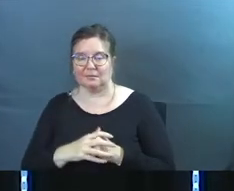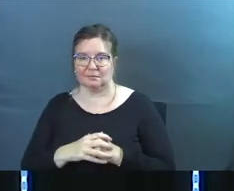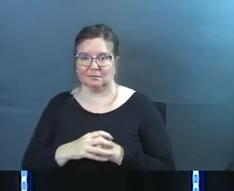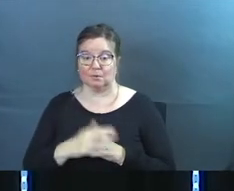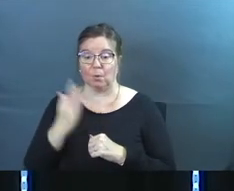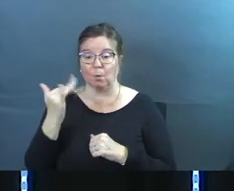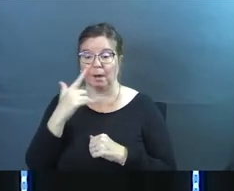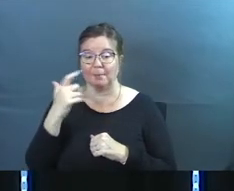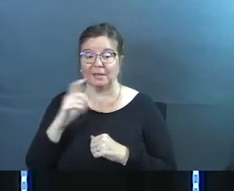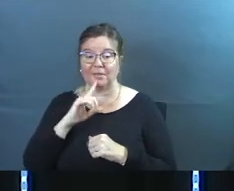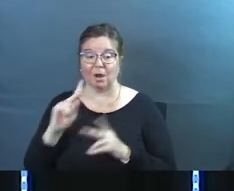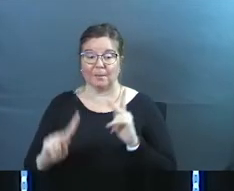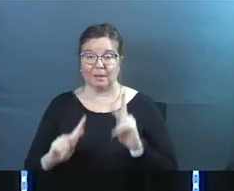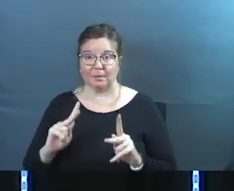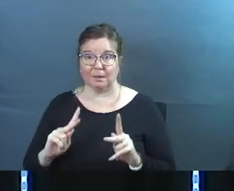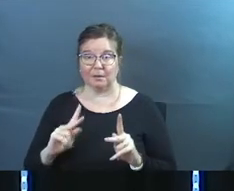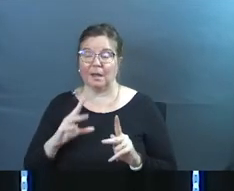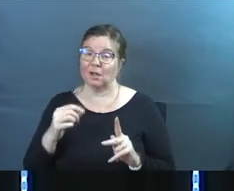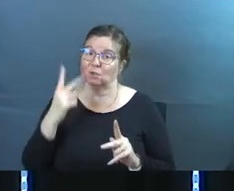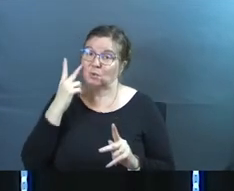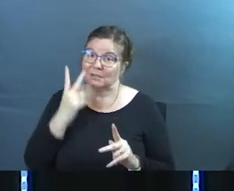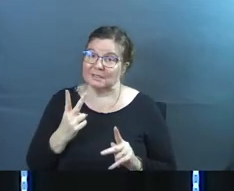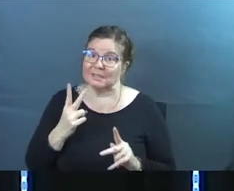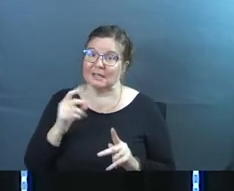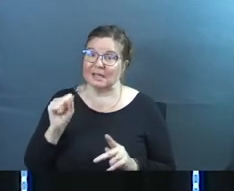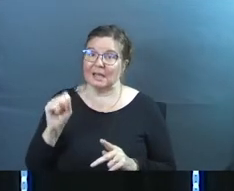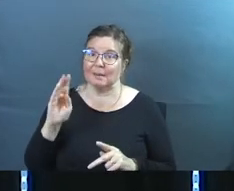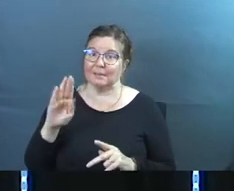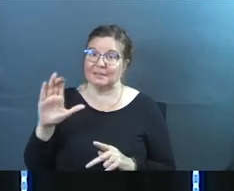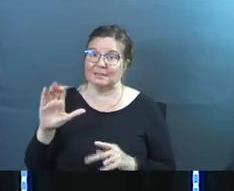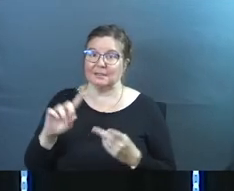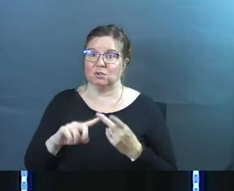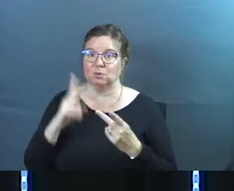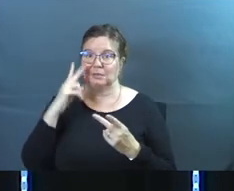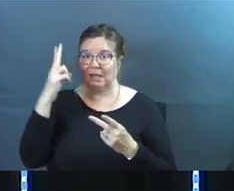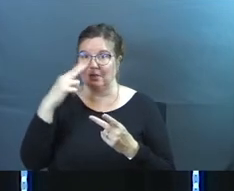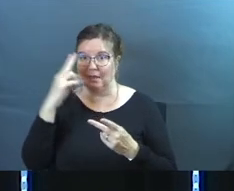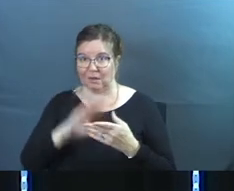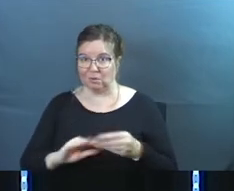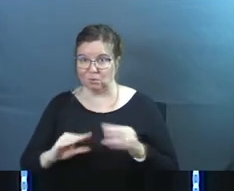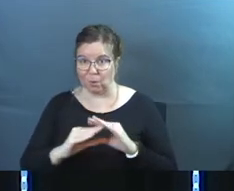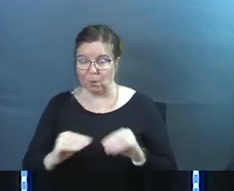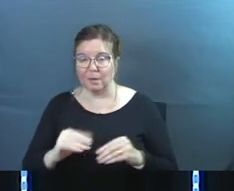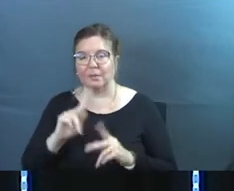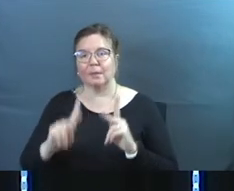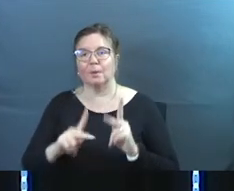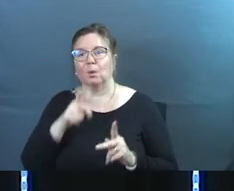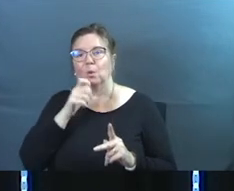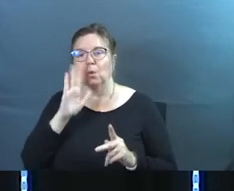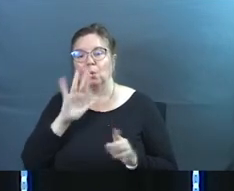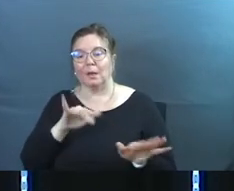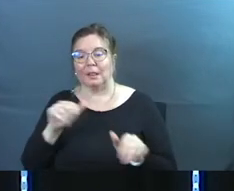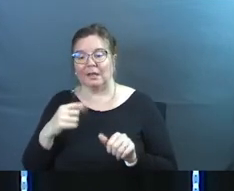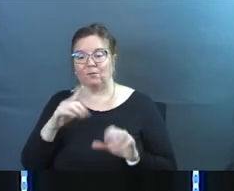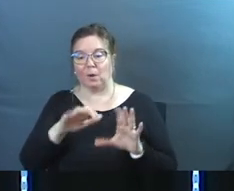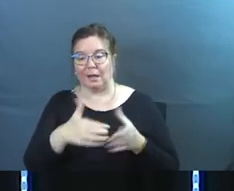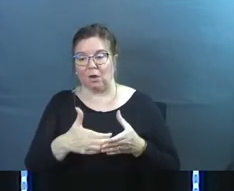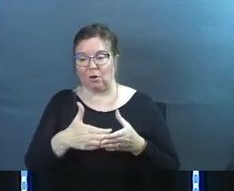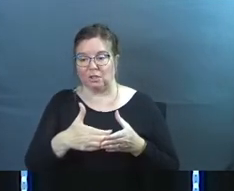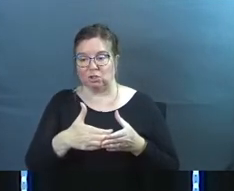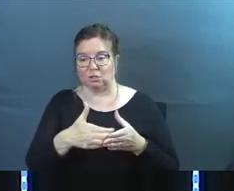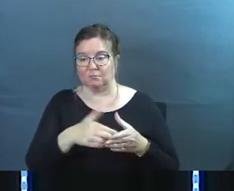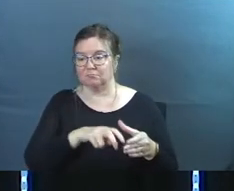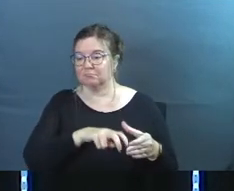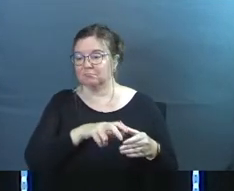because there are people and you see it in the SBC and you see it in the Catholic story there are people who will leave one congregation